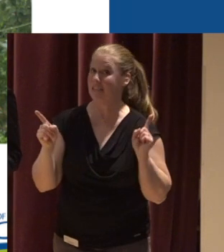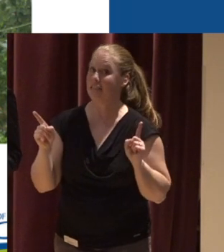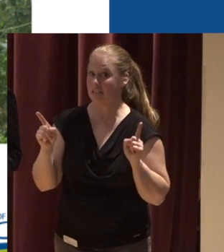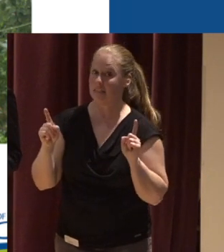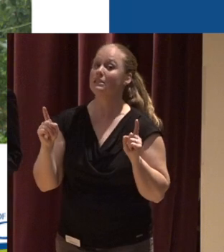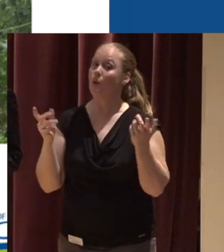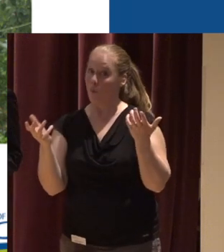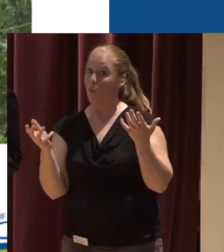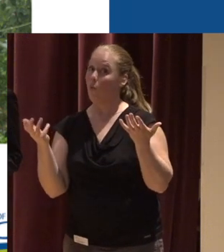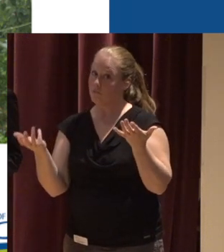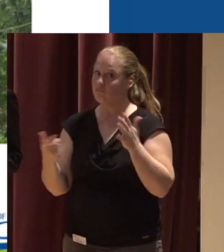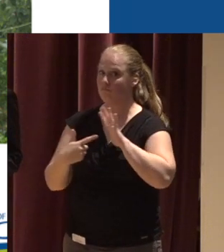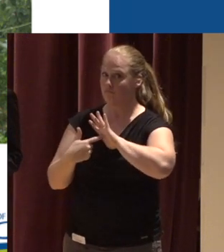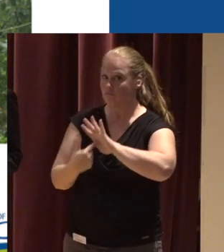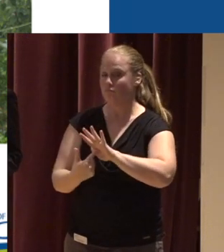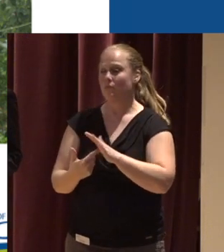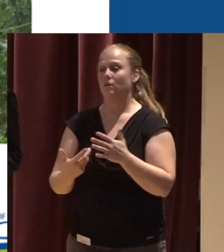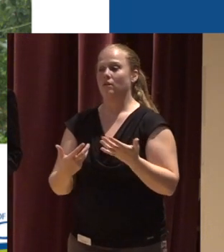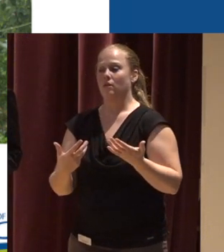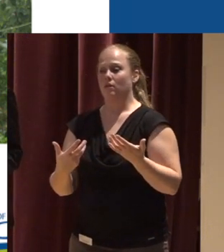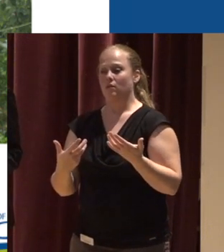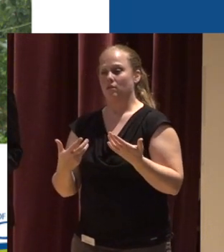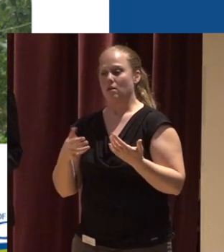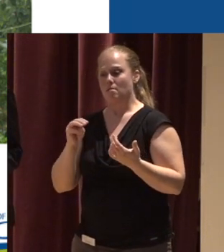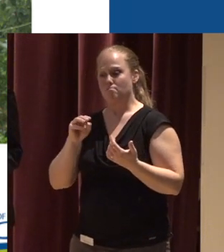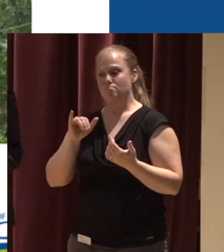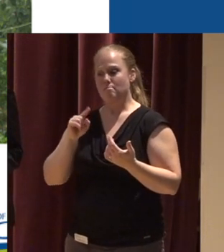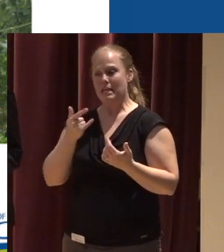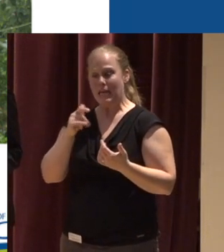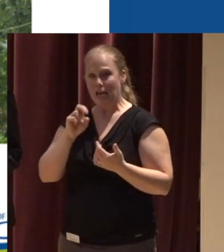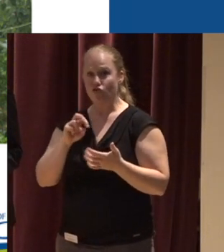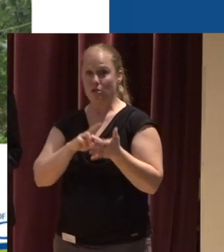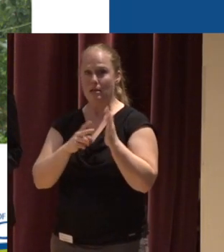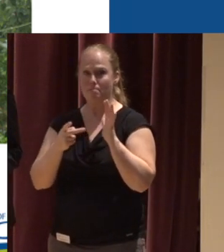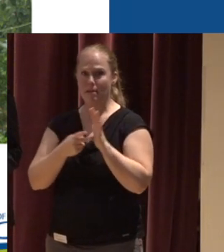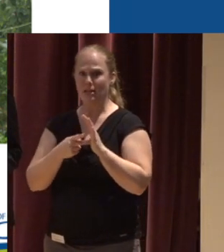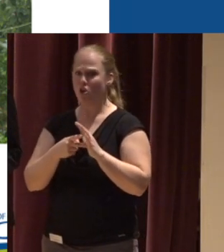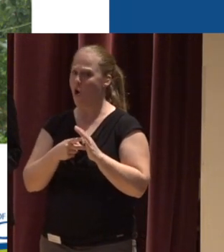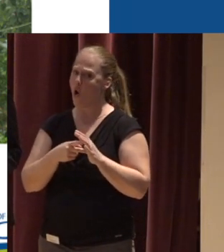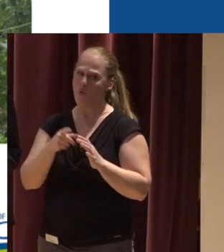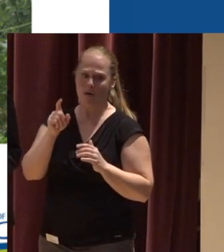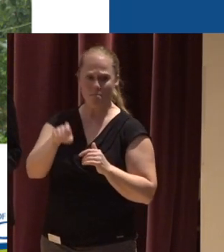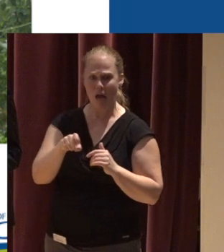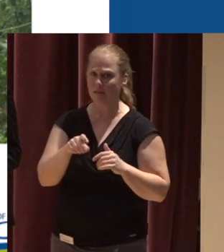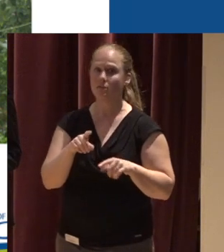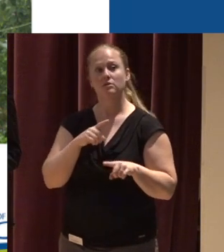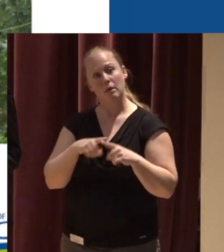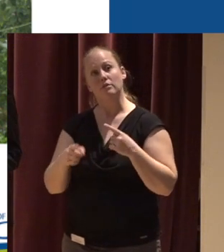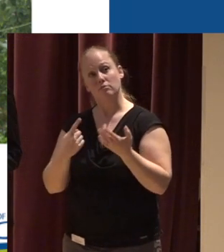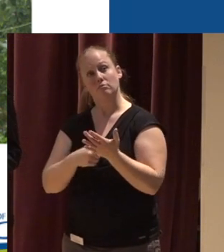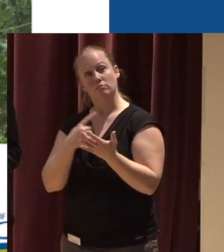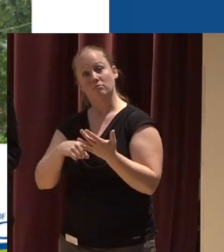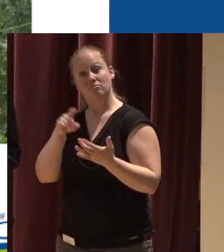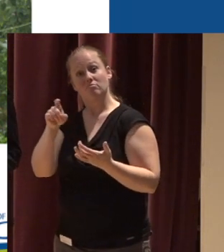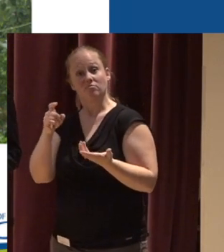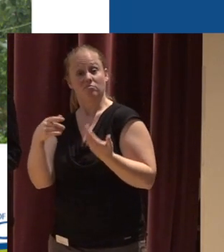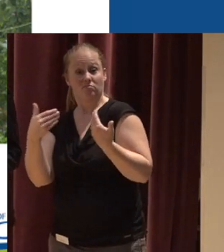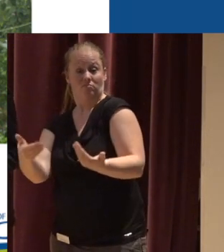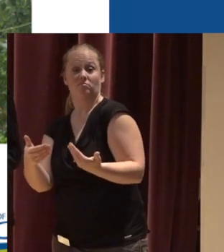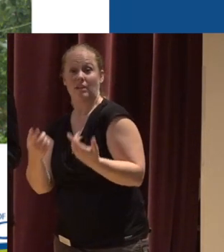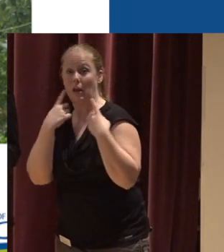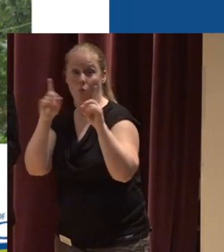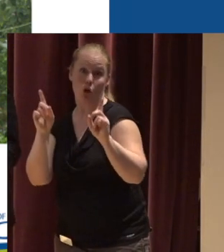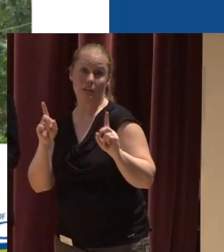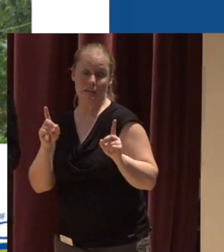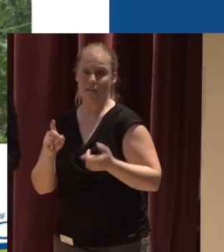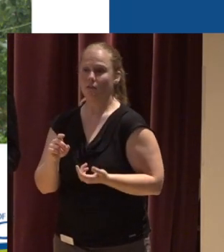goes to show you that You know, mitigation is not always a be-all end-all But it does work from time to time It's